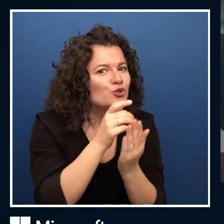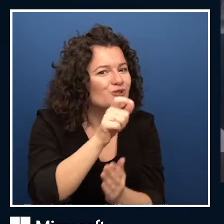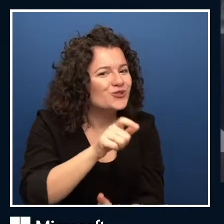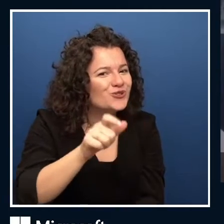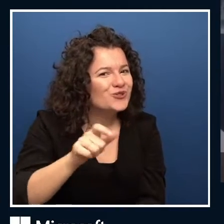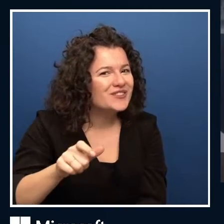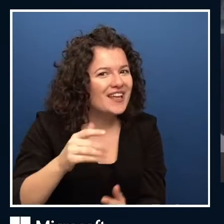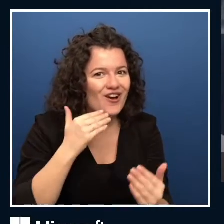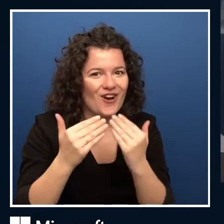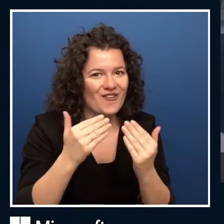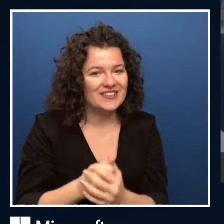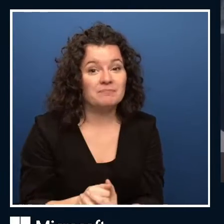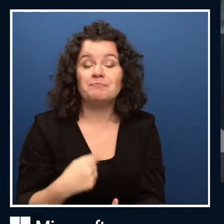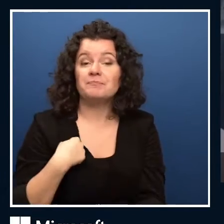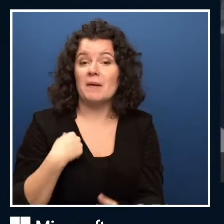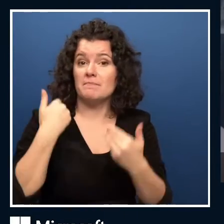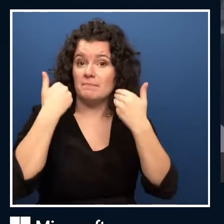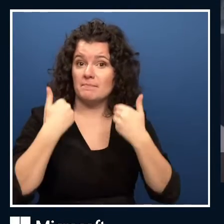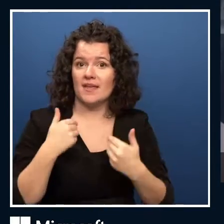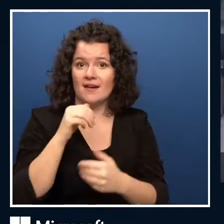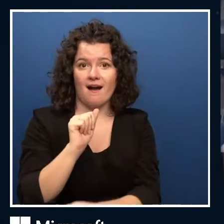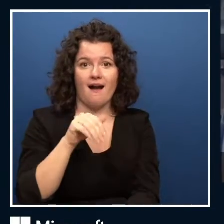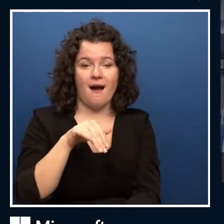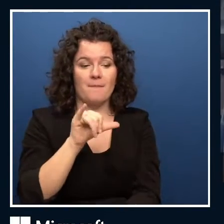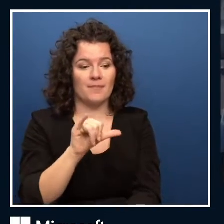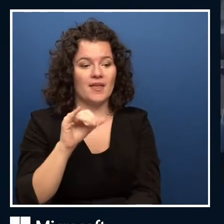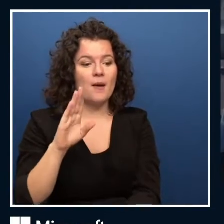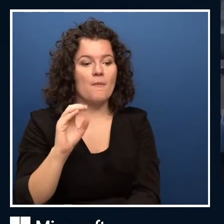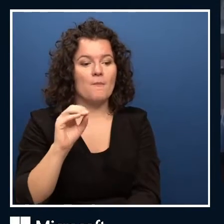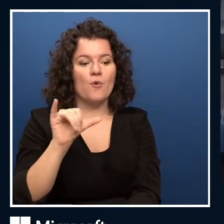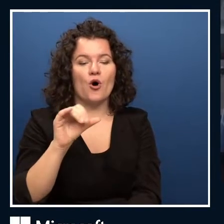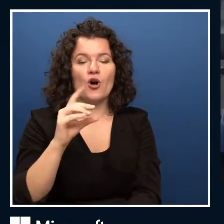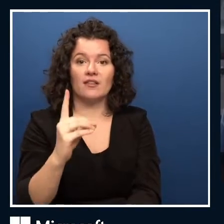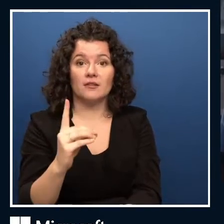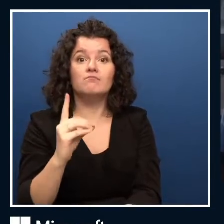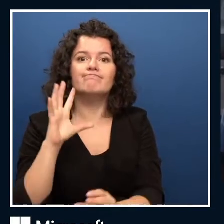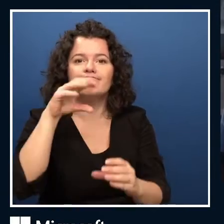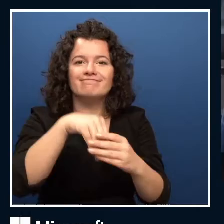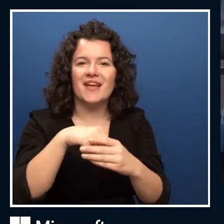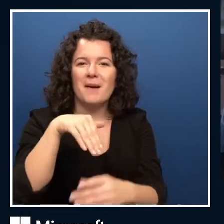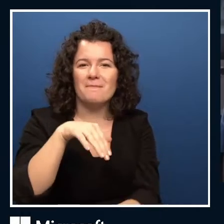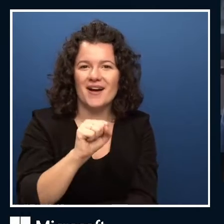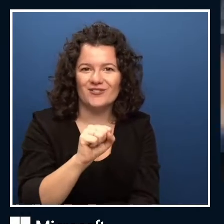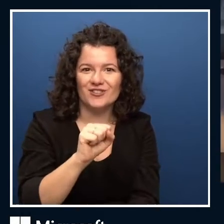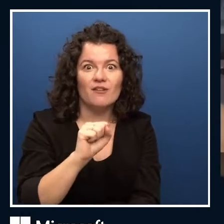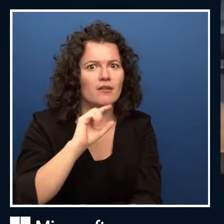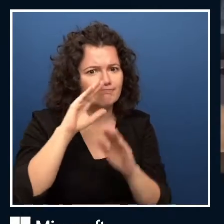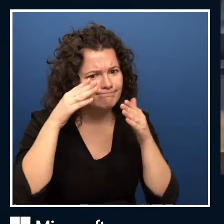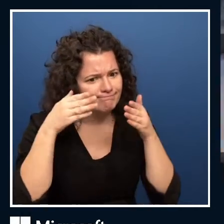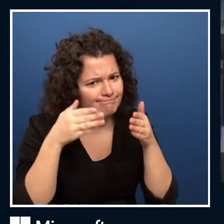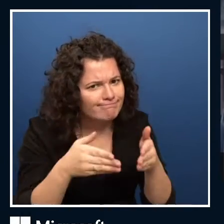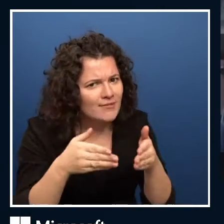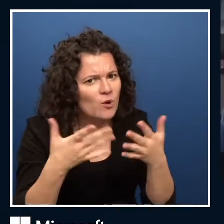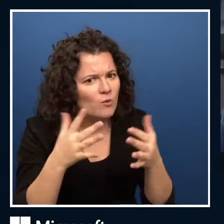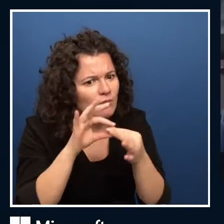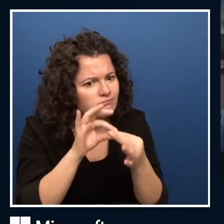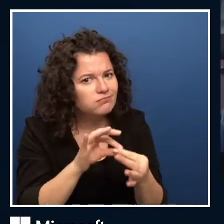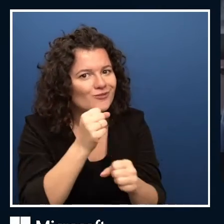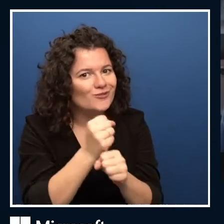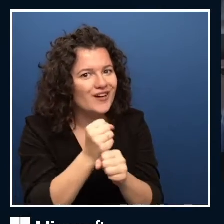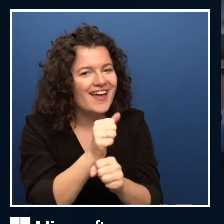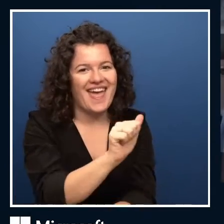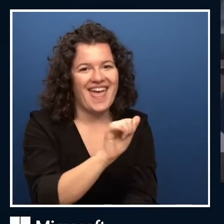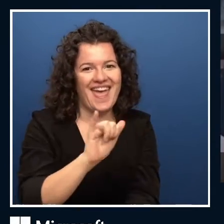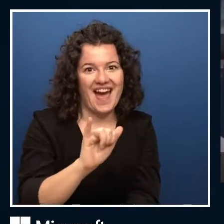advocate at Microsoft, specializing in AI, but the actual creator of this conference is Dmitry. Dmitry, could you